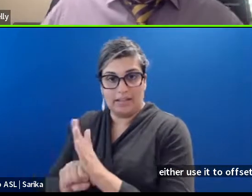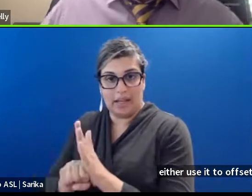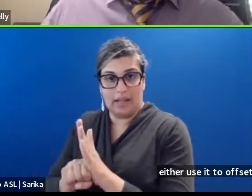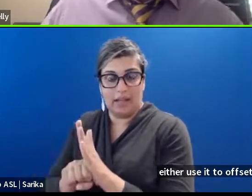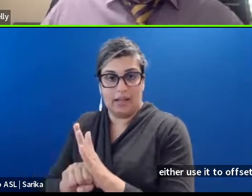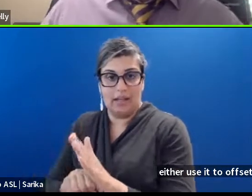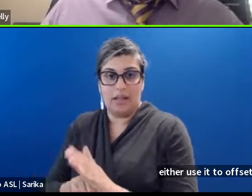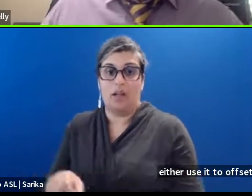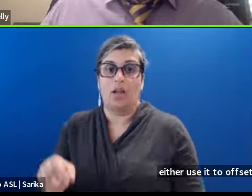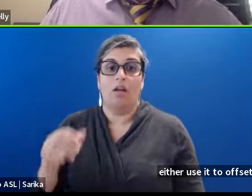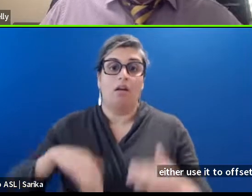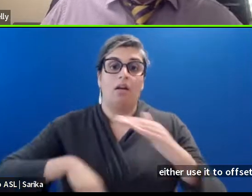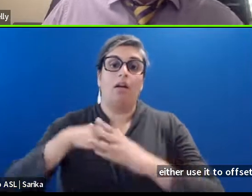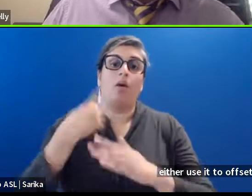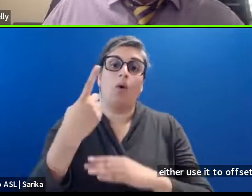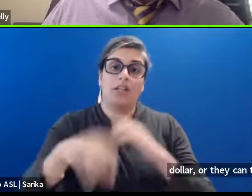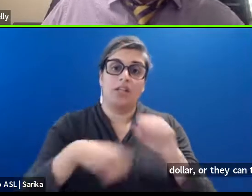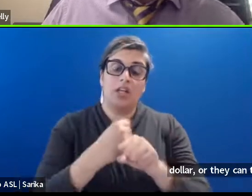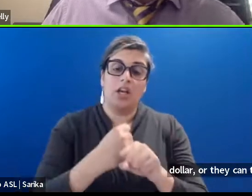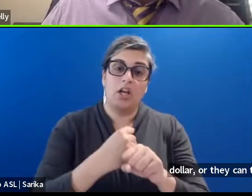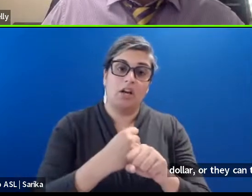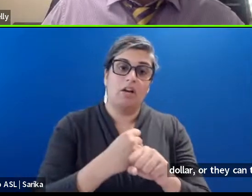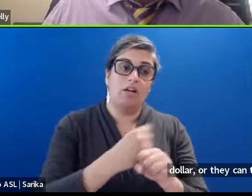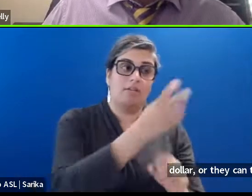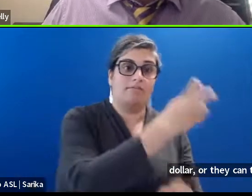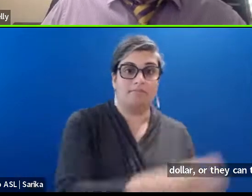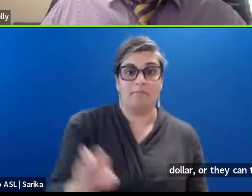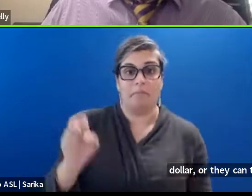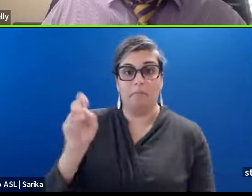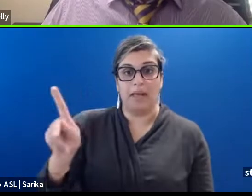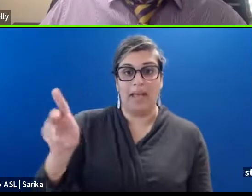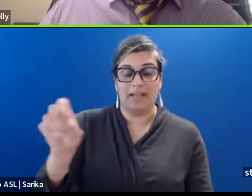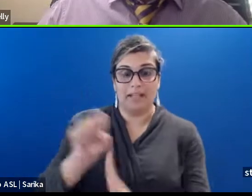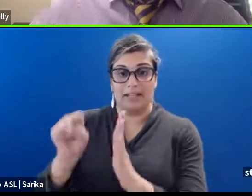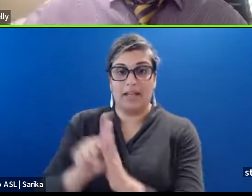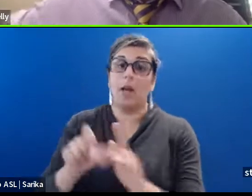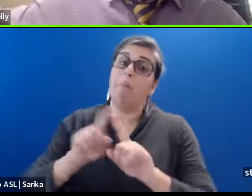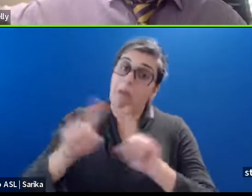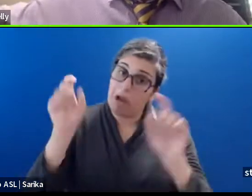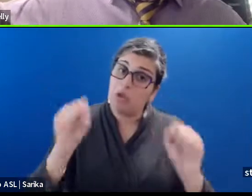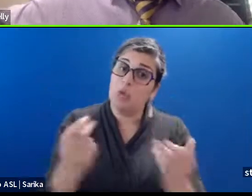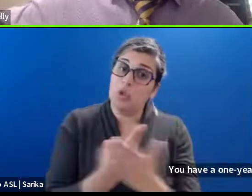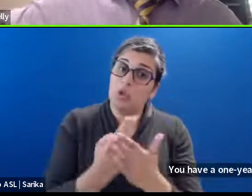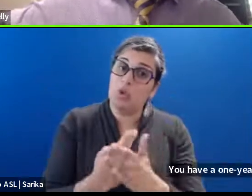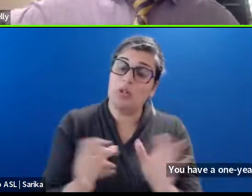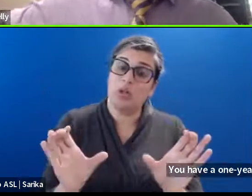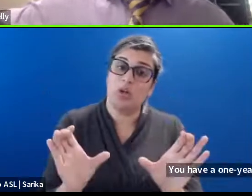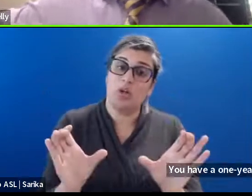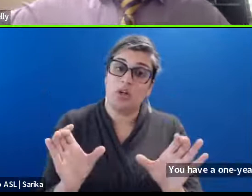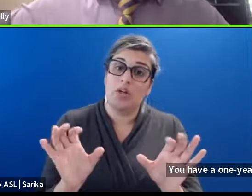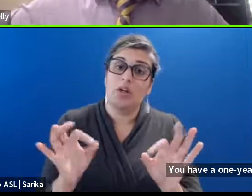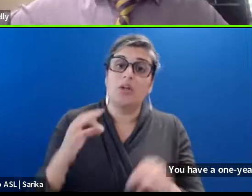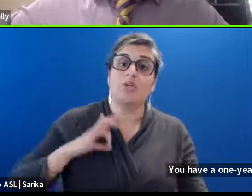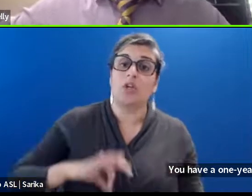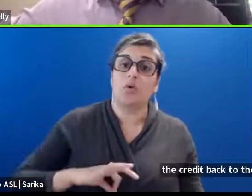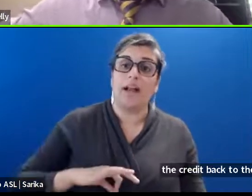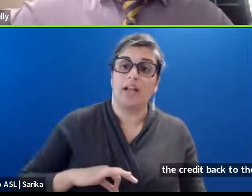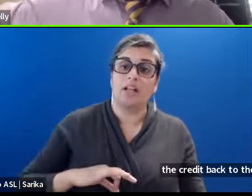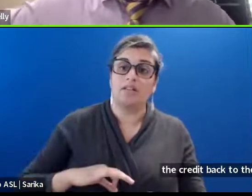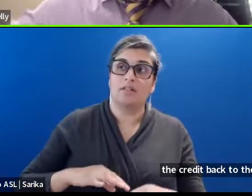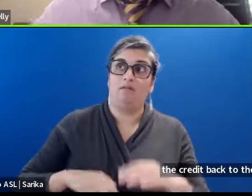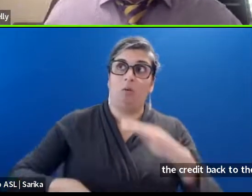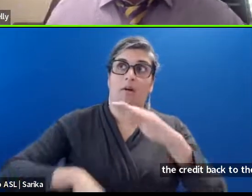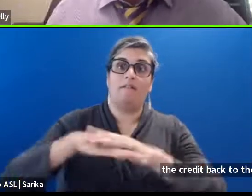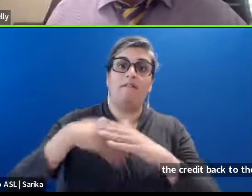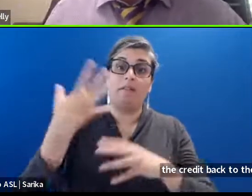You have a one year. Time frame. transfer the credit. Back to the state. But you can use the credits. For five years. Into the future. If you decide